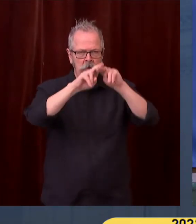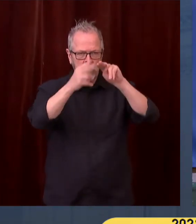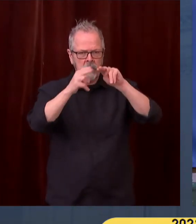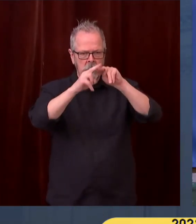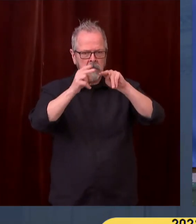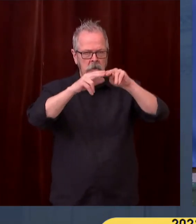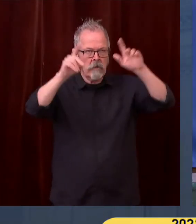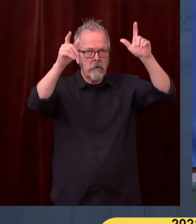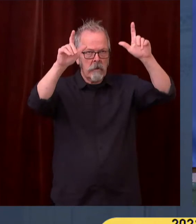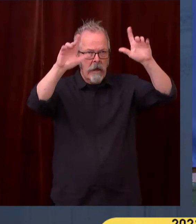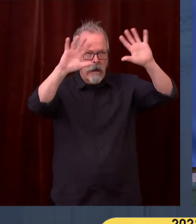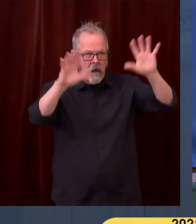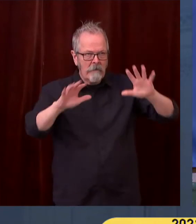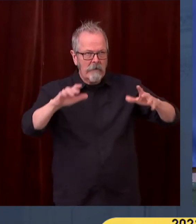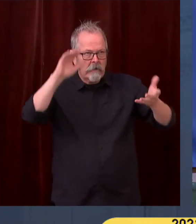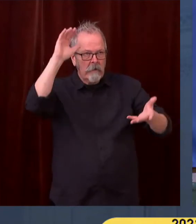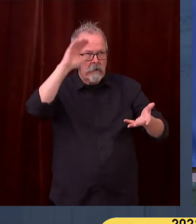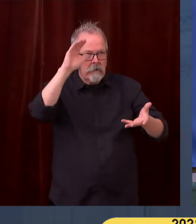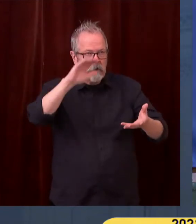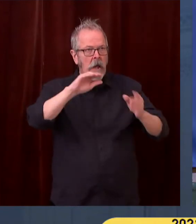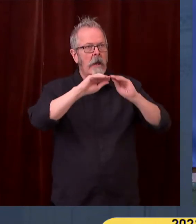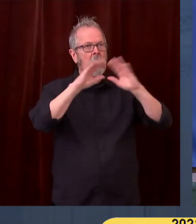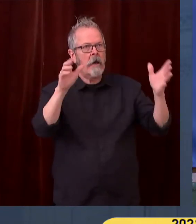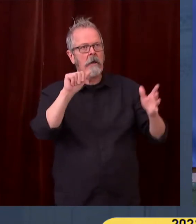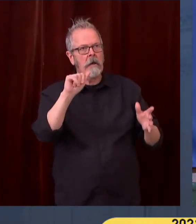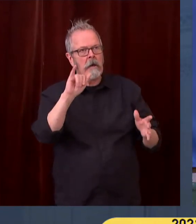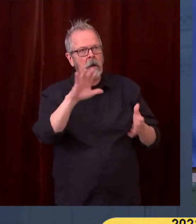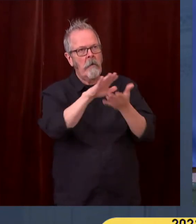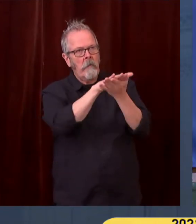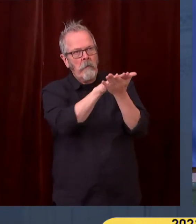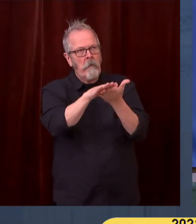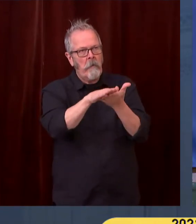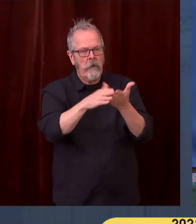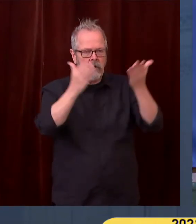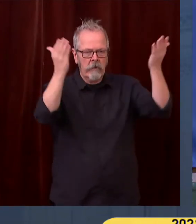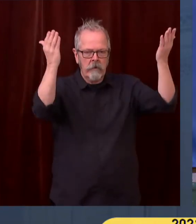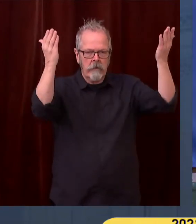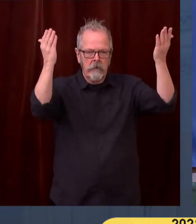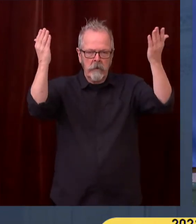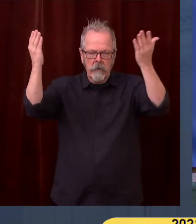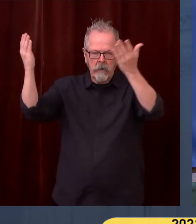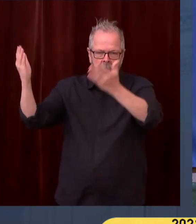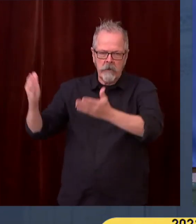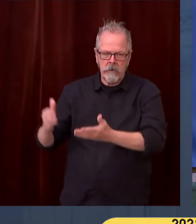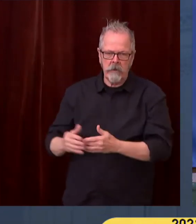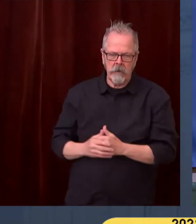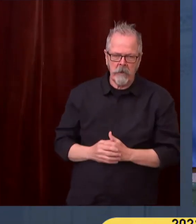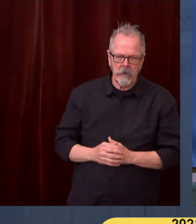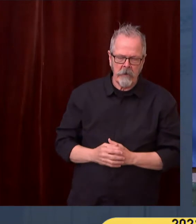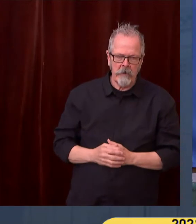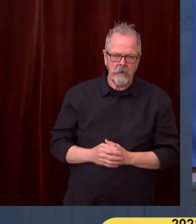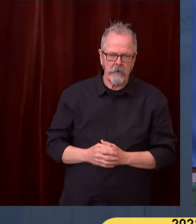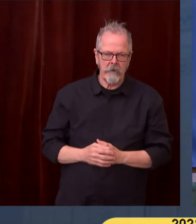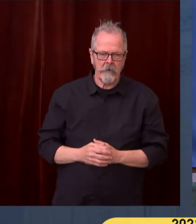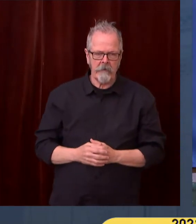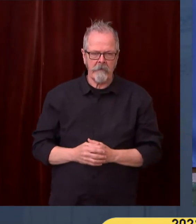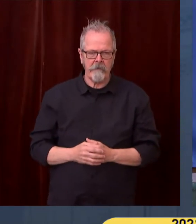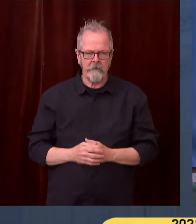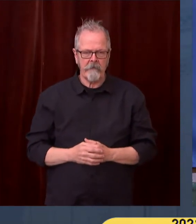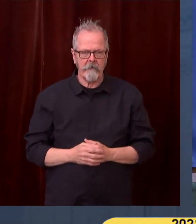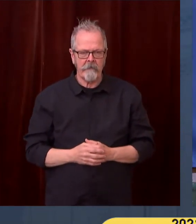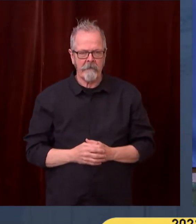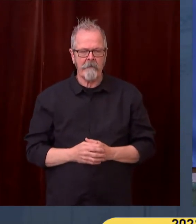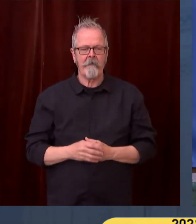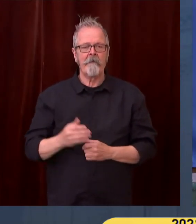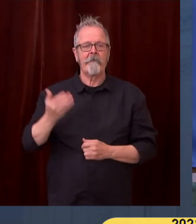on carbon in other years, and I'm supportive of putting a price on carbon in general, but I do have a belief of having